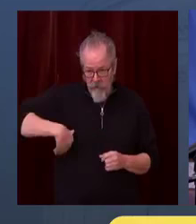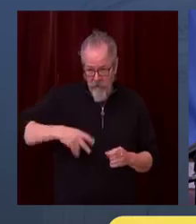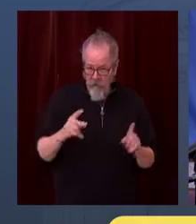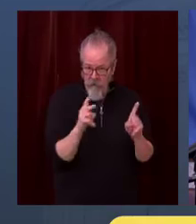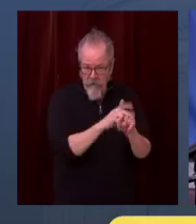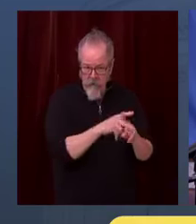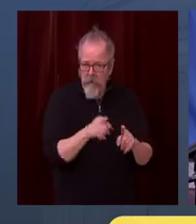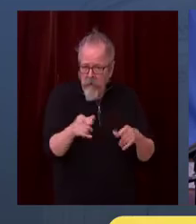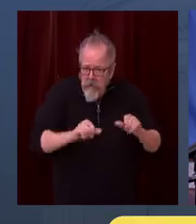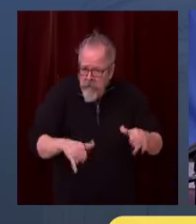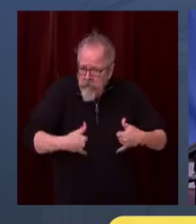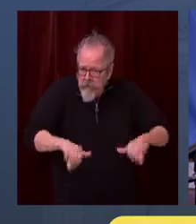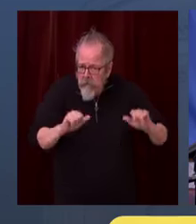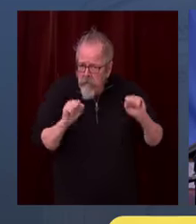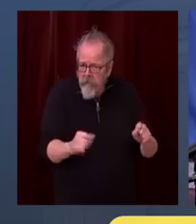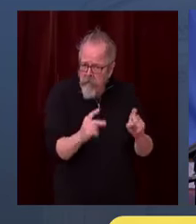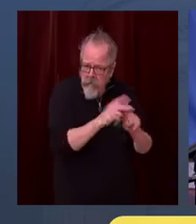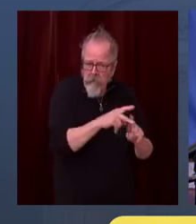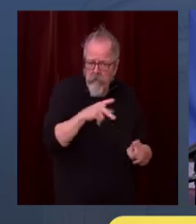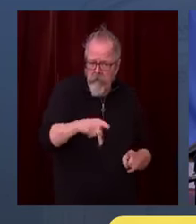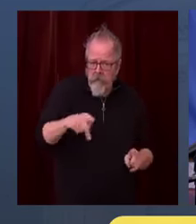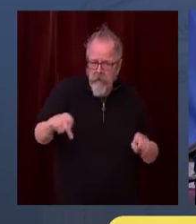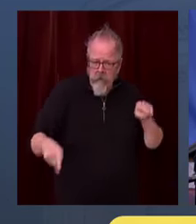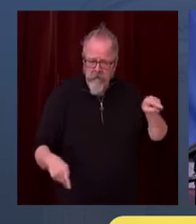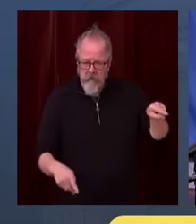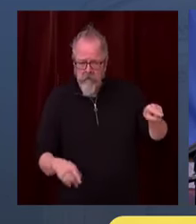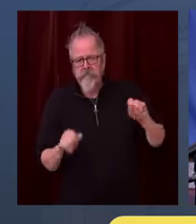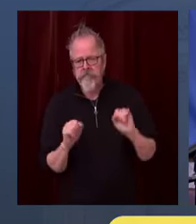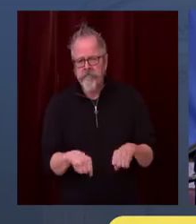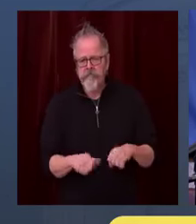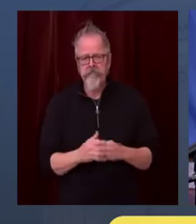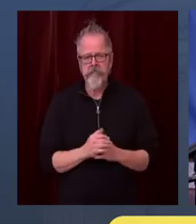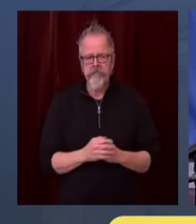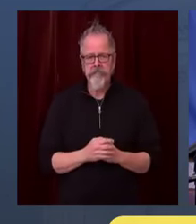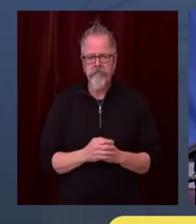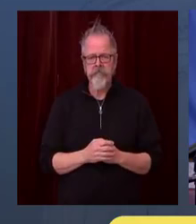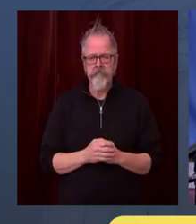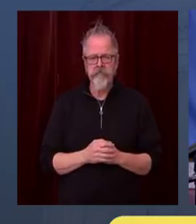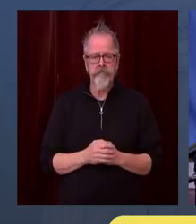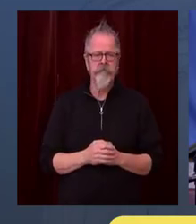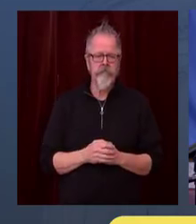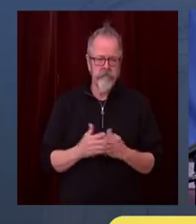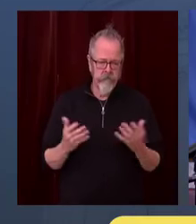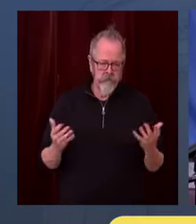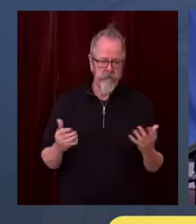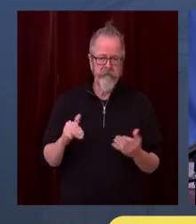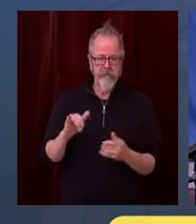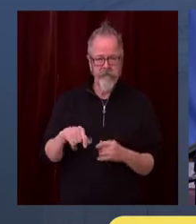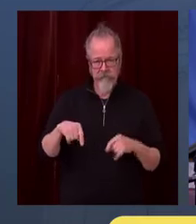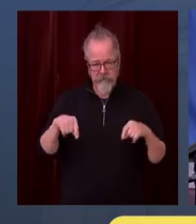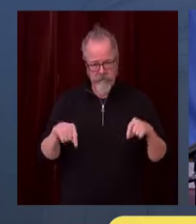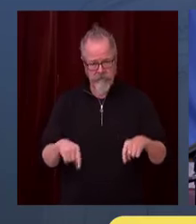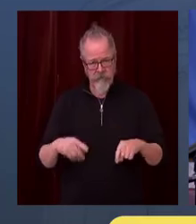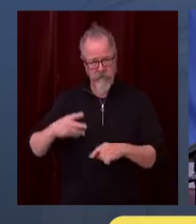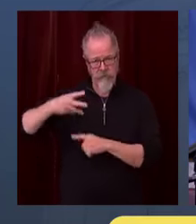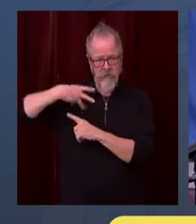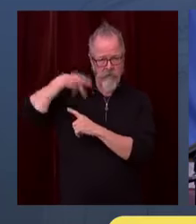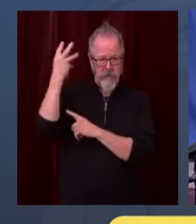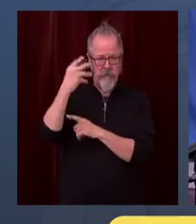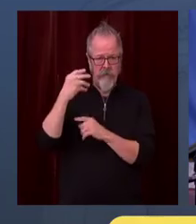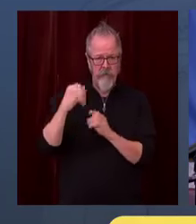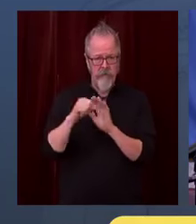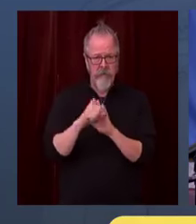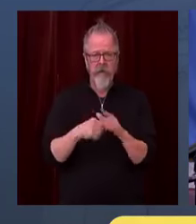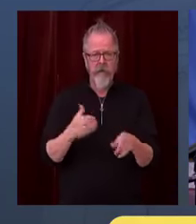because we created the best economy in the state, in the country, before COVID hit us. And I believe we are going to knock